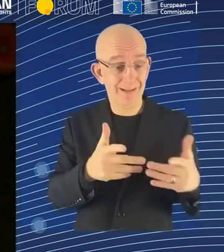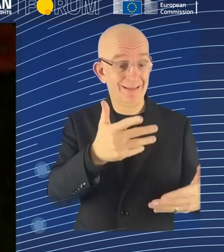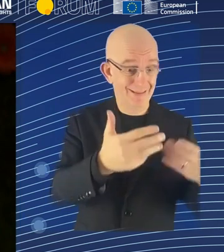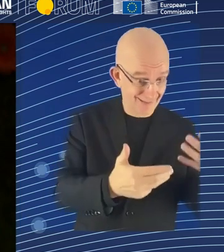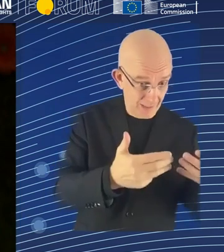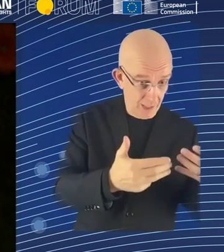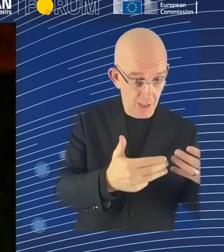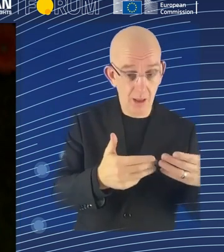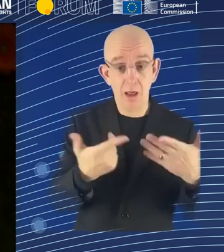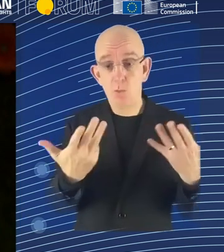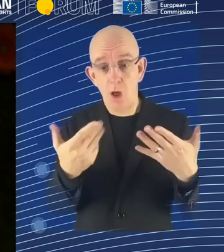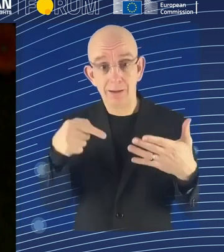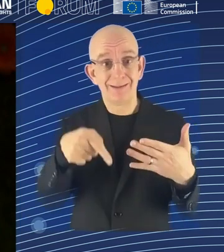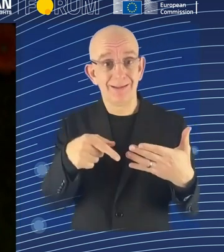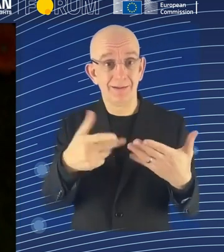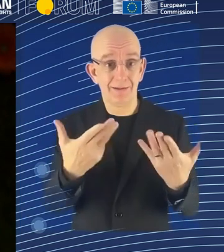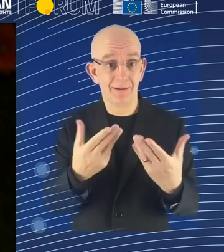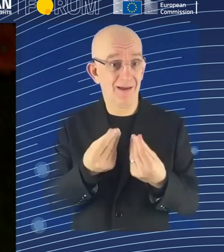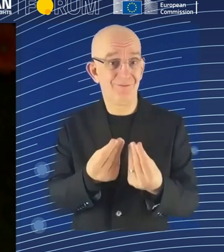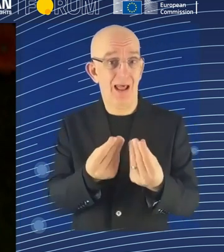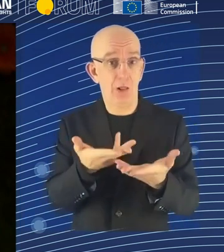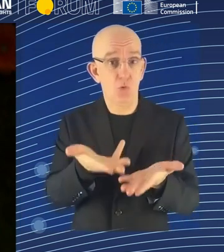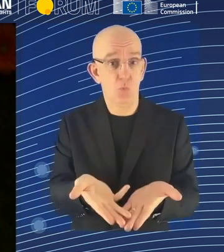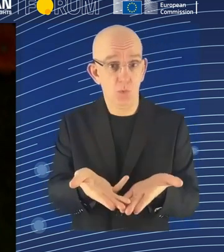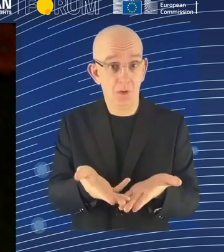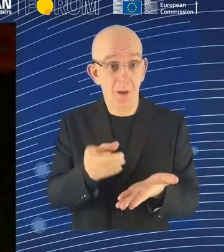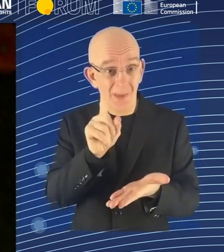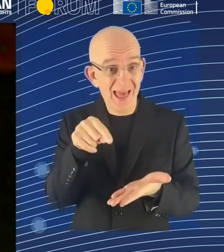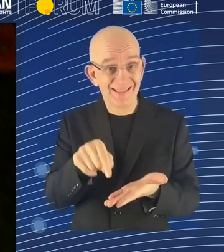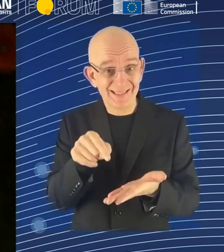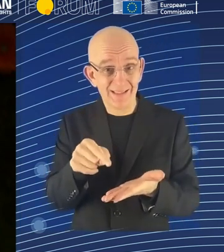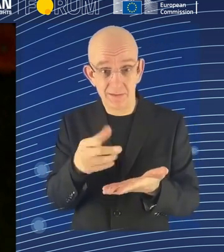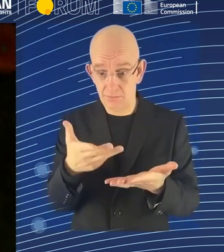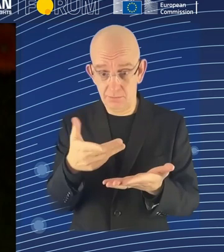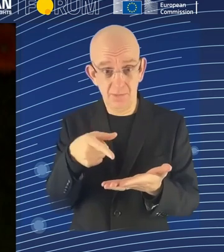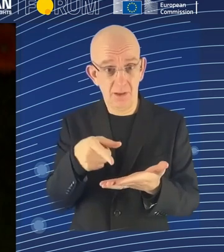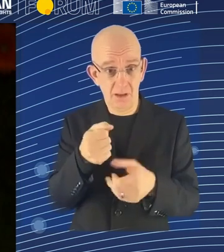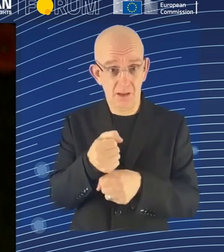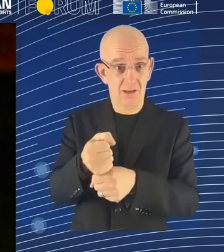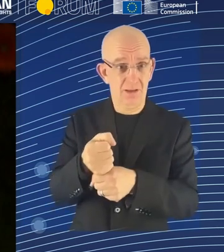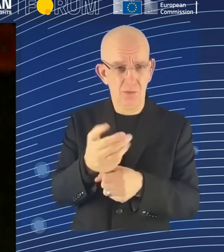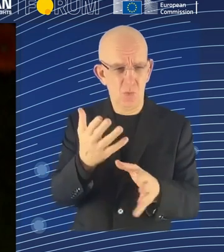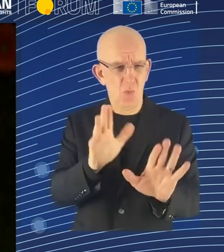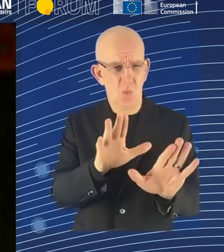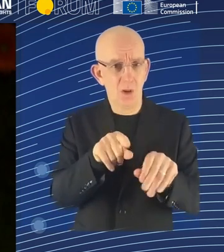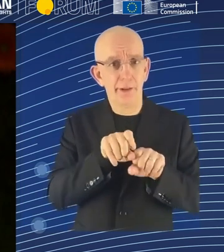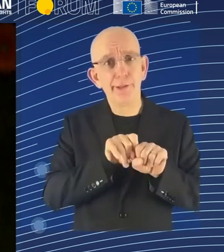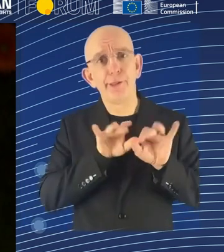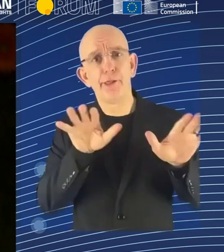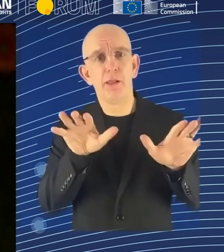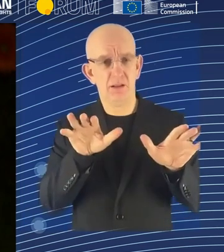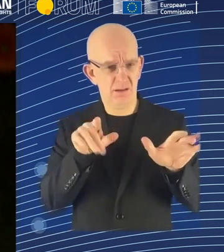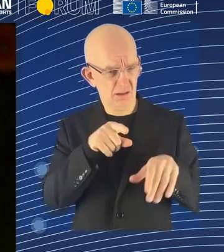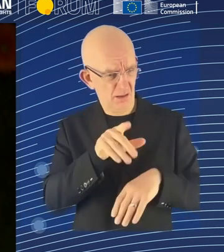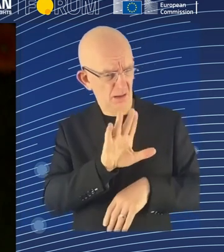disempowering me, it's taking out part of my identity, there is some kind of different relationship with the data that